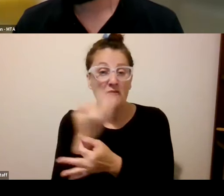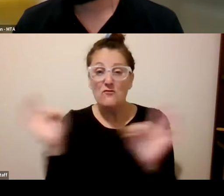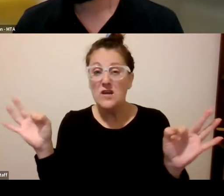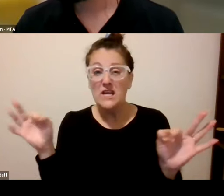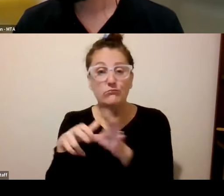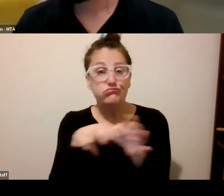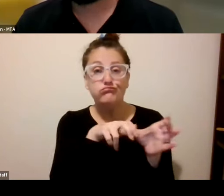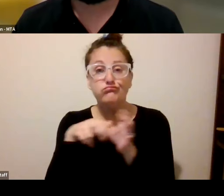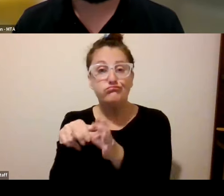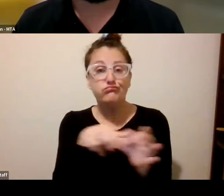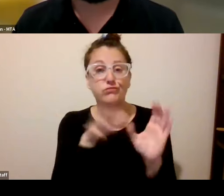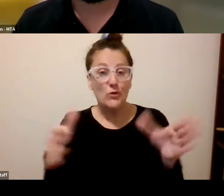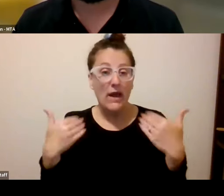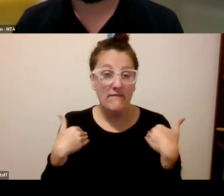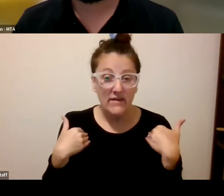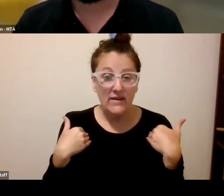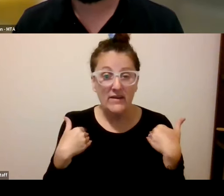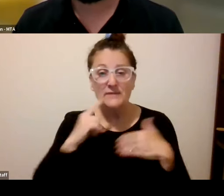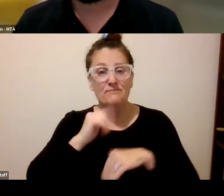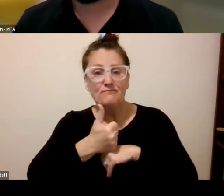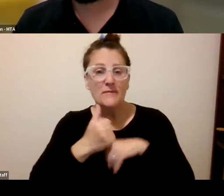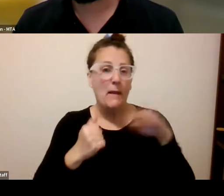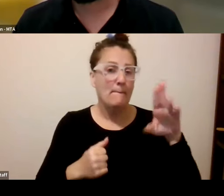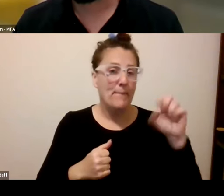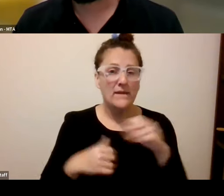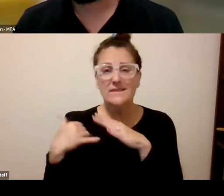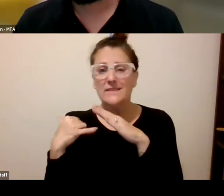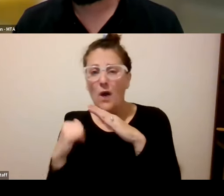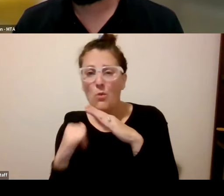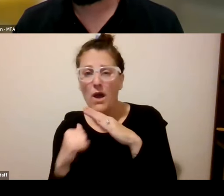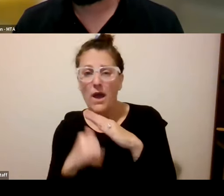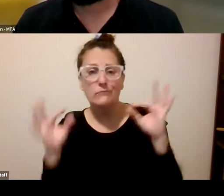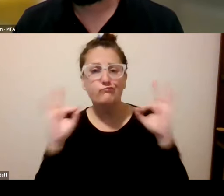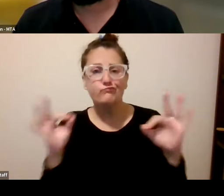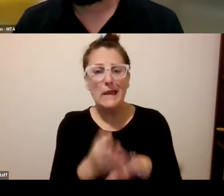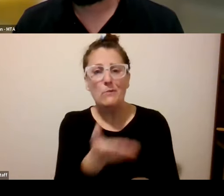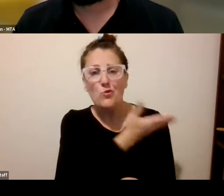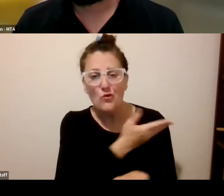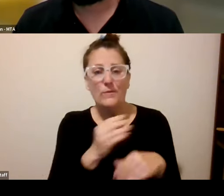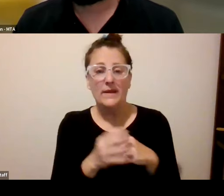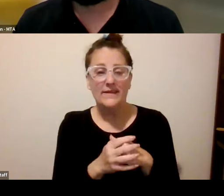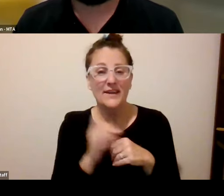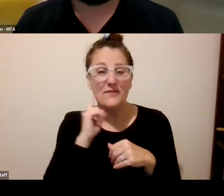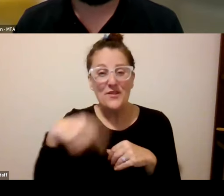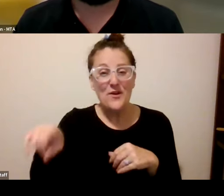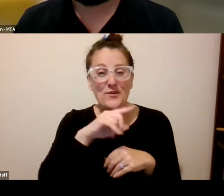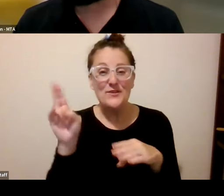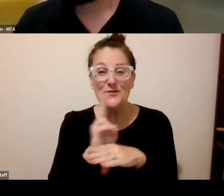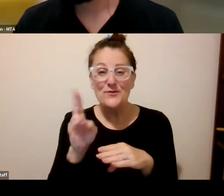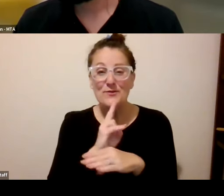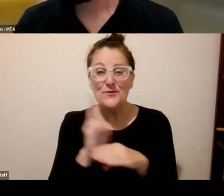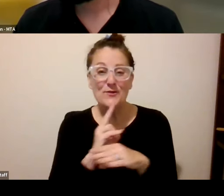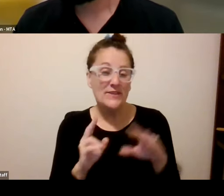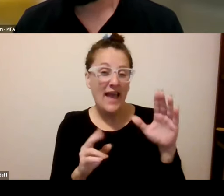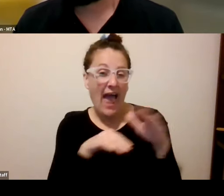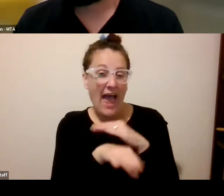you have on you know fixed routes of bus or subway as well and so it'd be a great improvement um for those of you who use accessoride